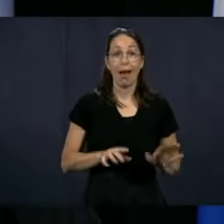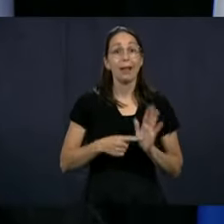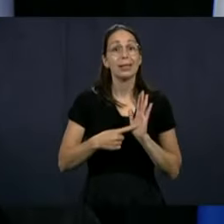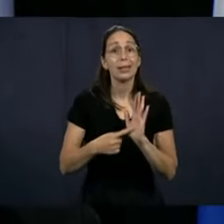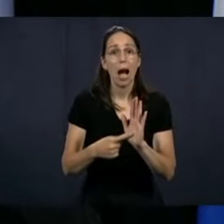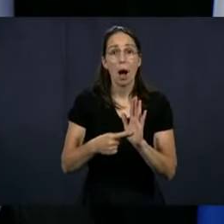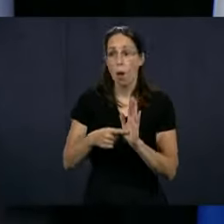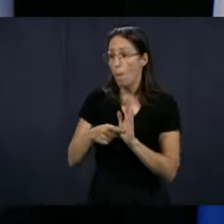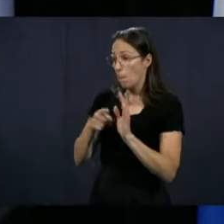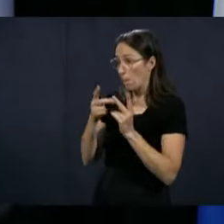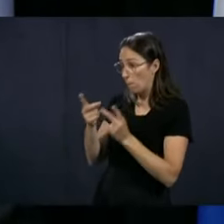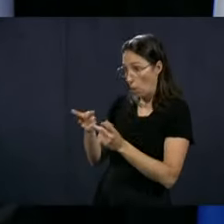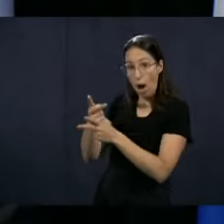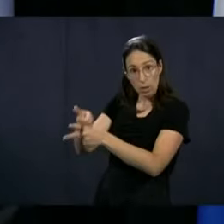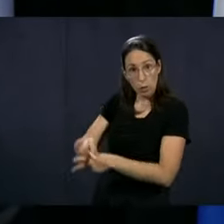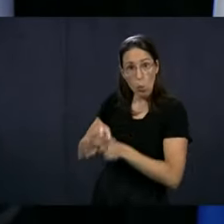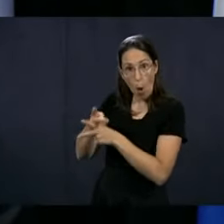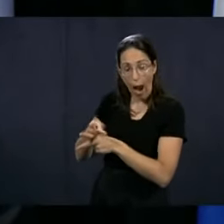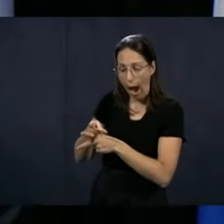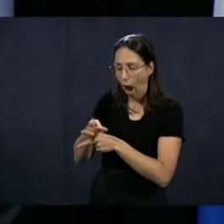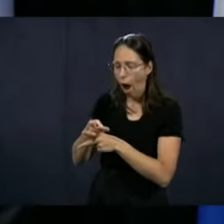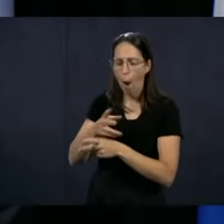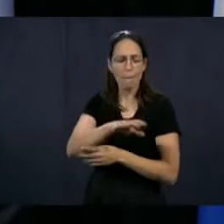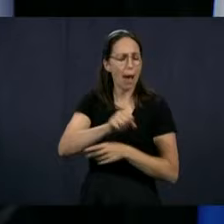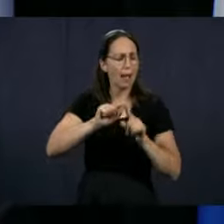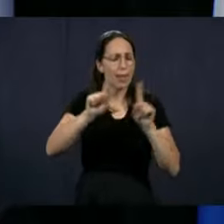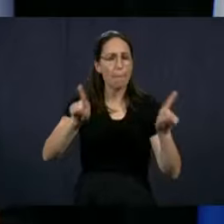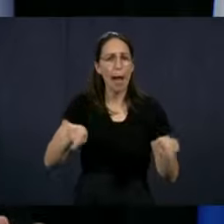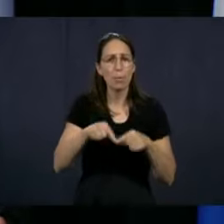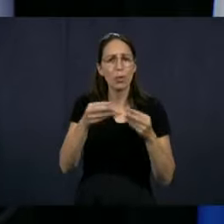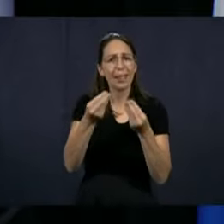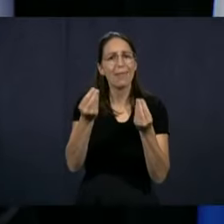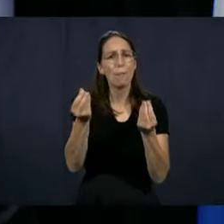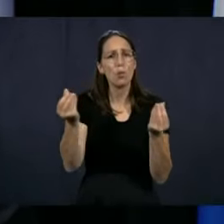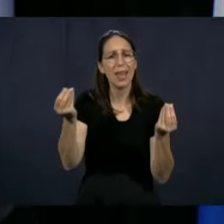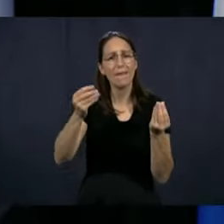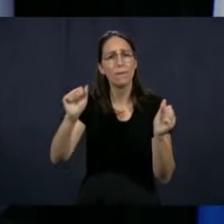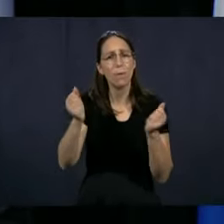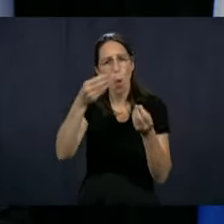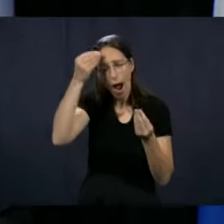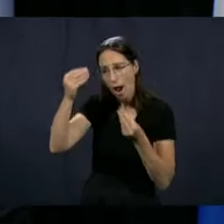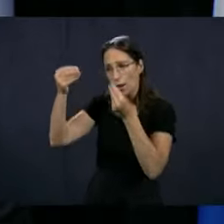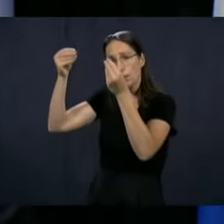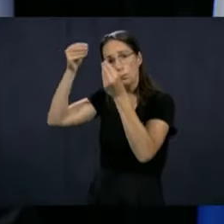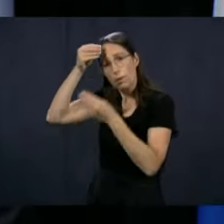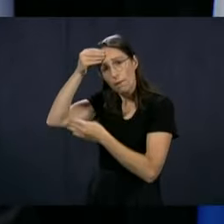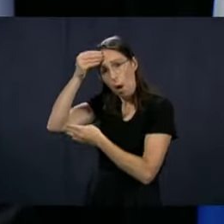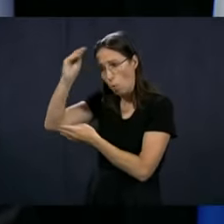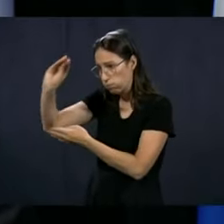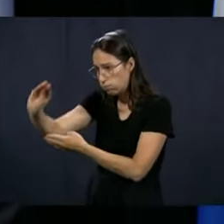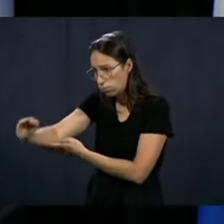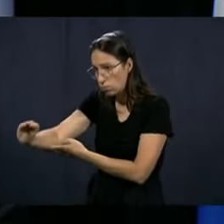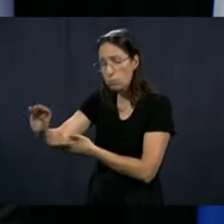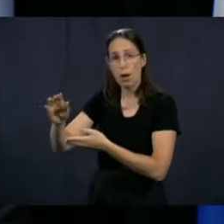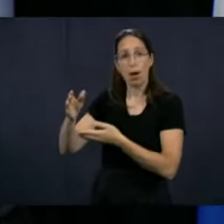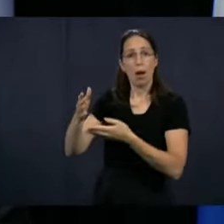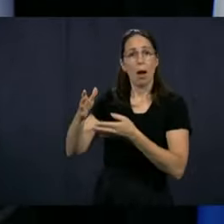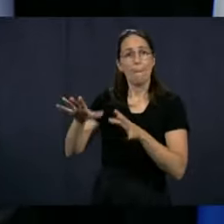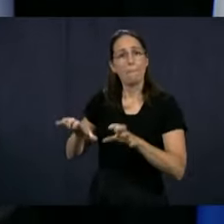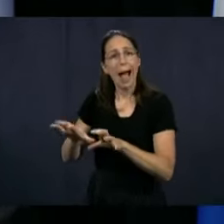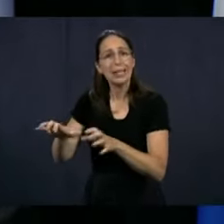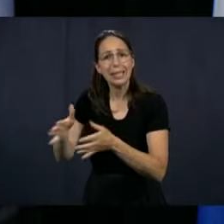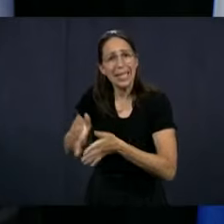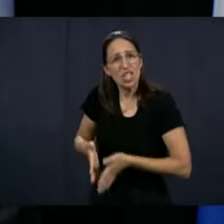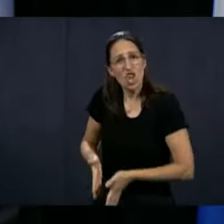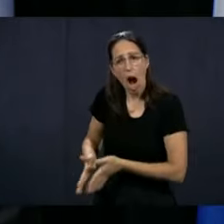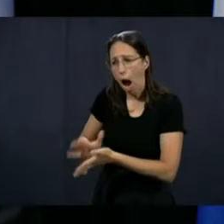to put a damp, cool cloth on somebody's forehead, mask their legs,